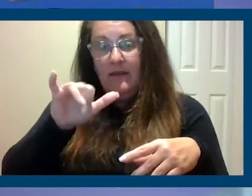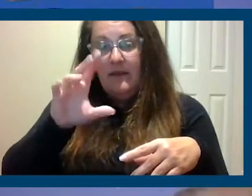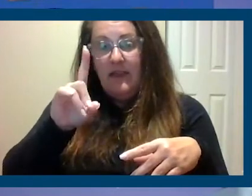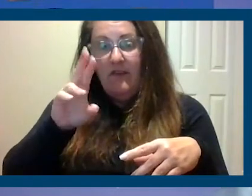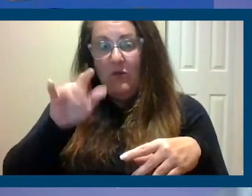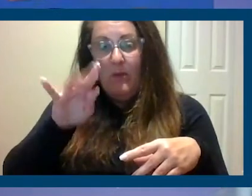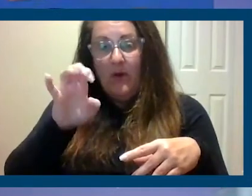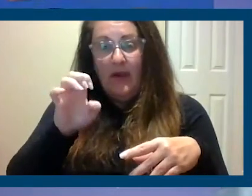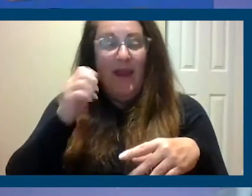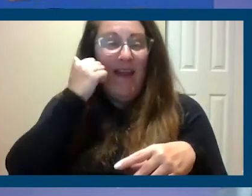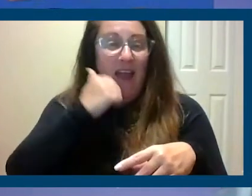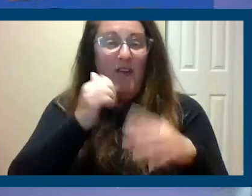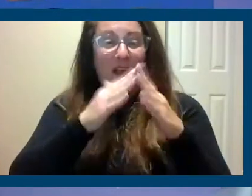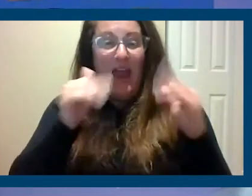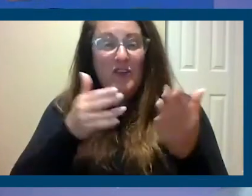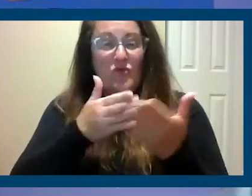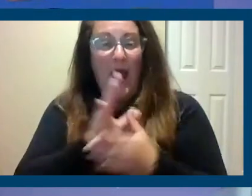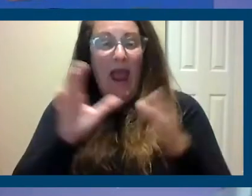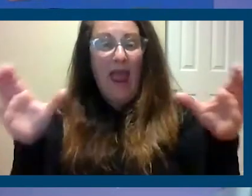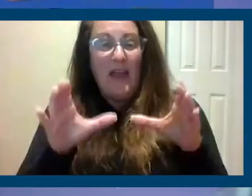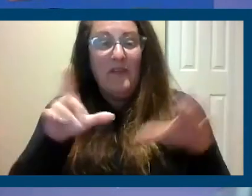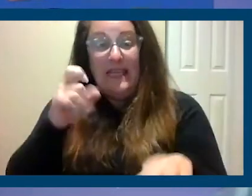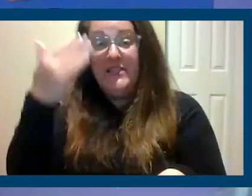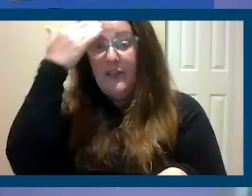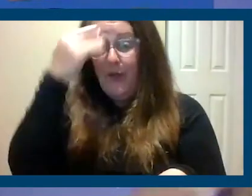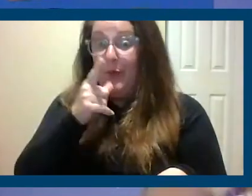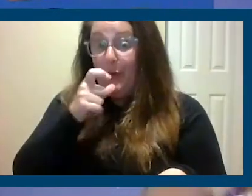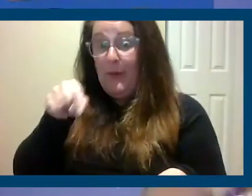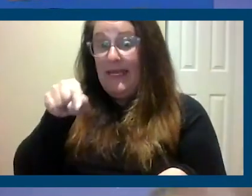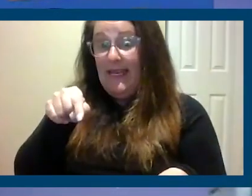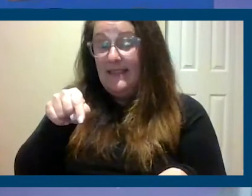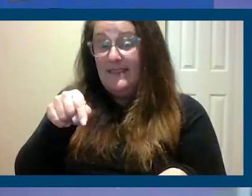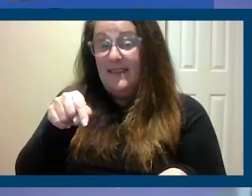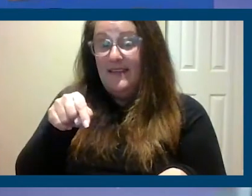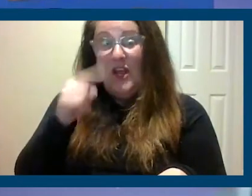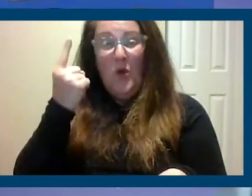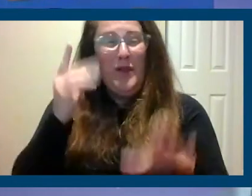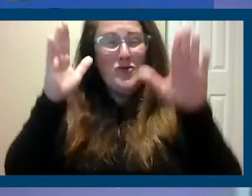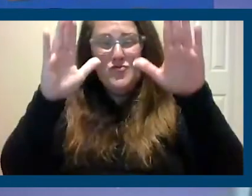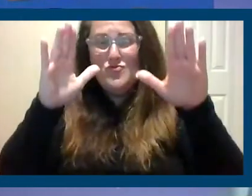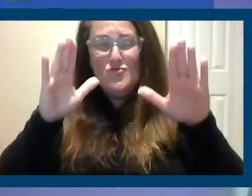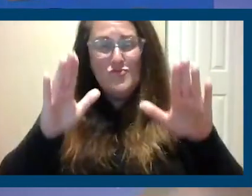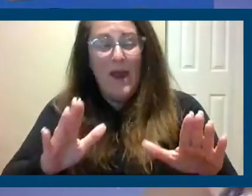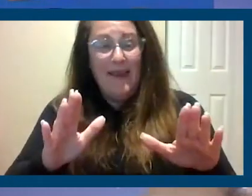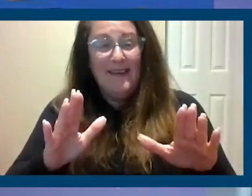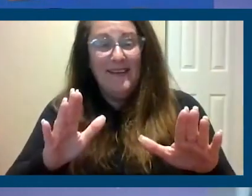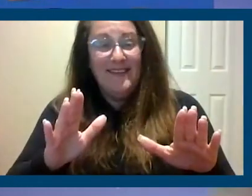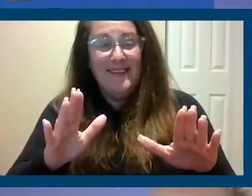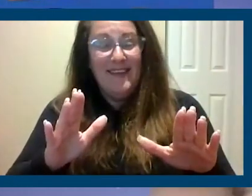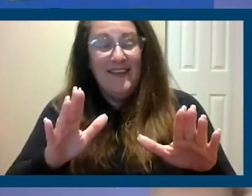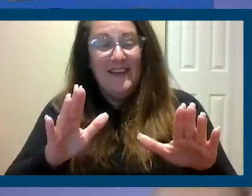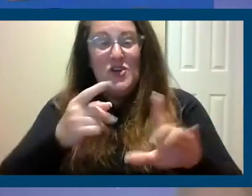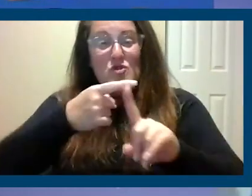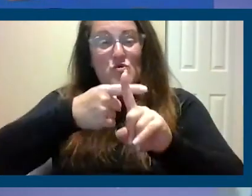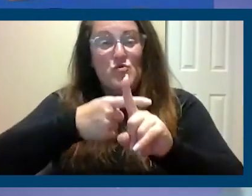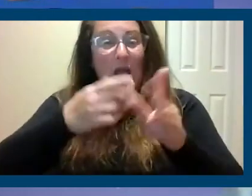and renters rights activist today needs to know as one of the greatest, um, renter